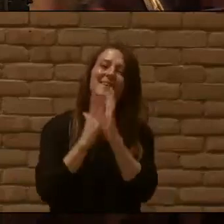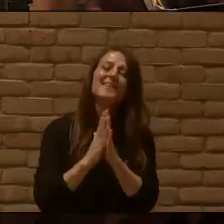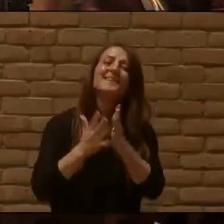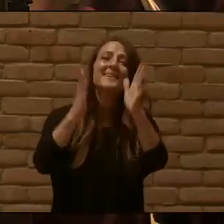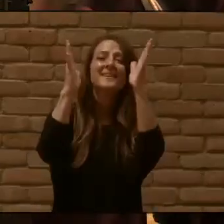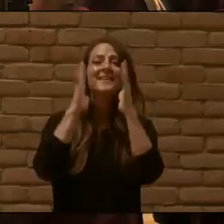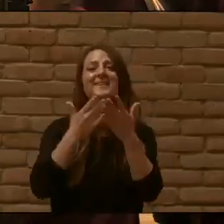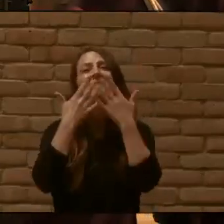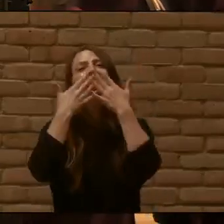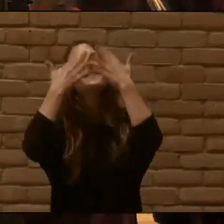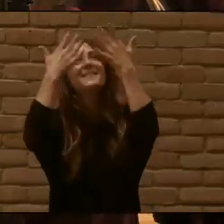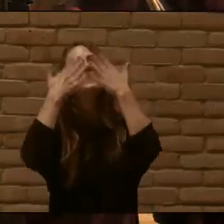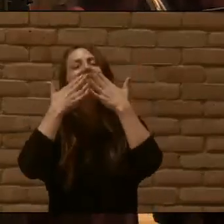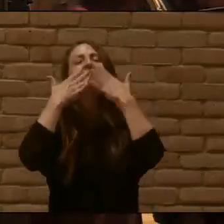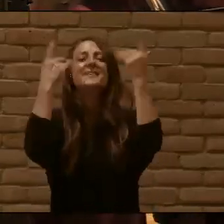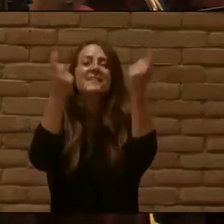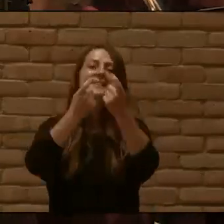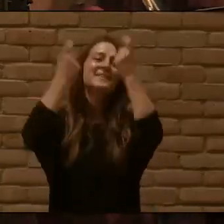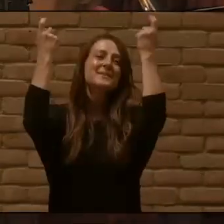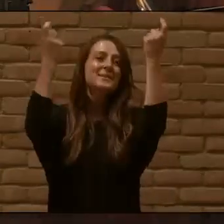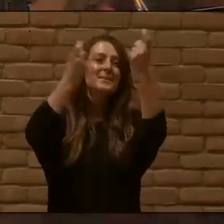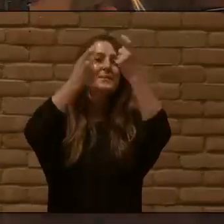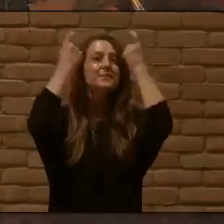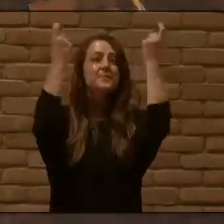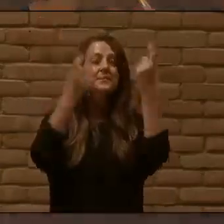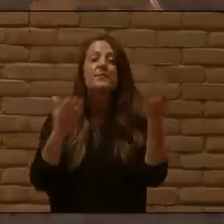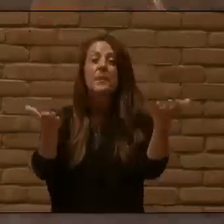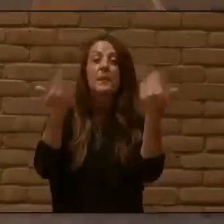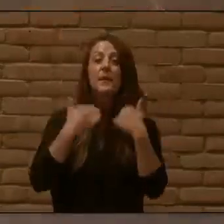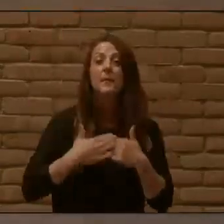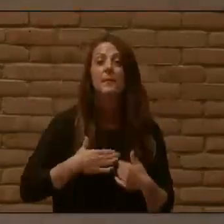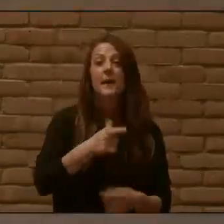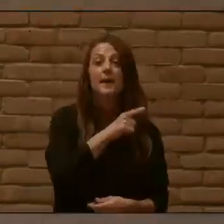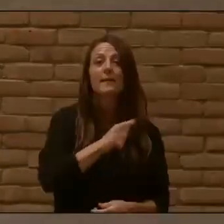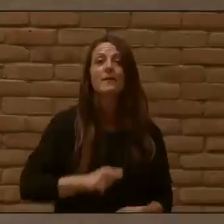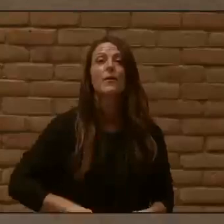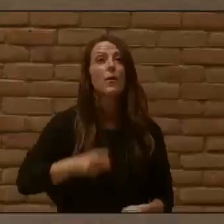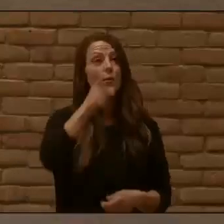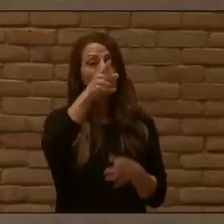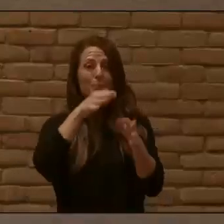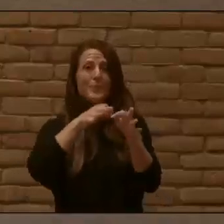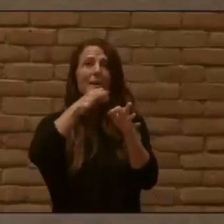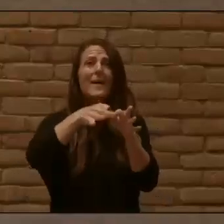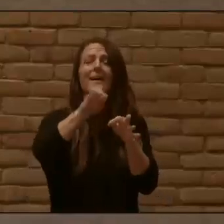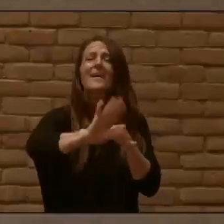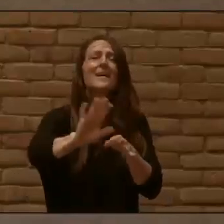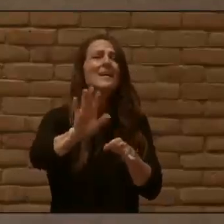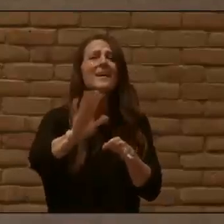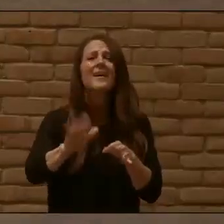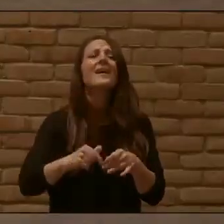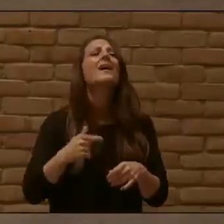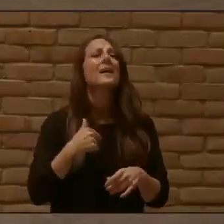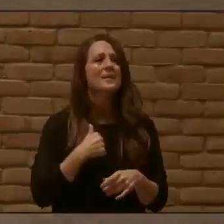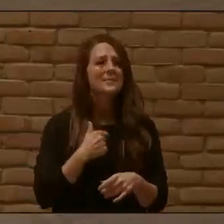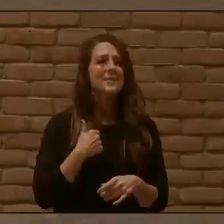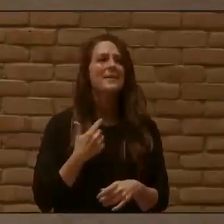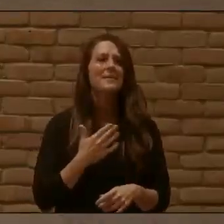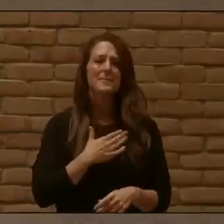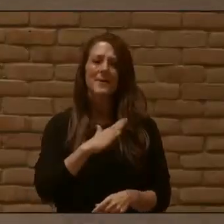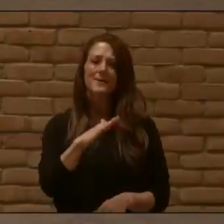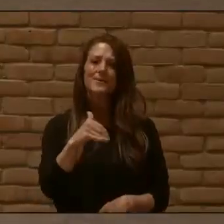Thou my own no longer dare thee Take my